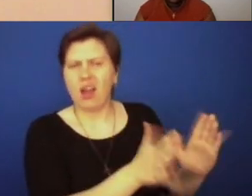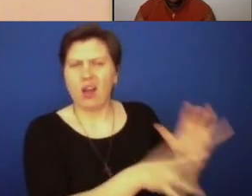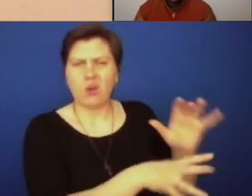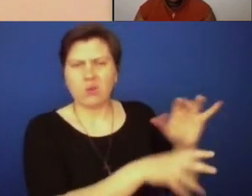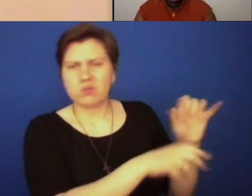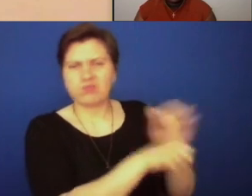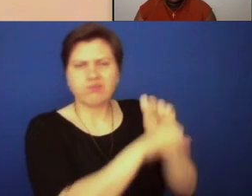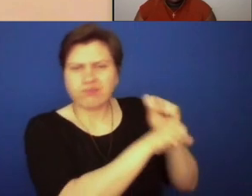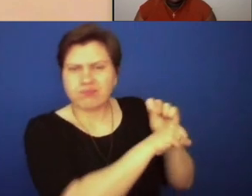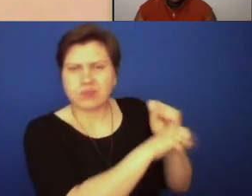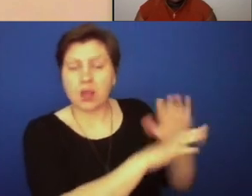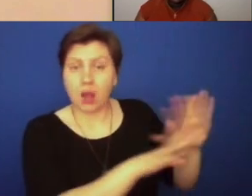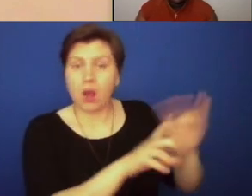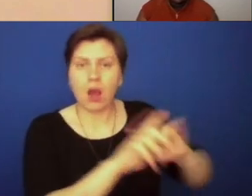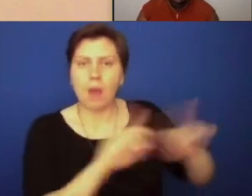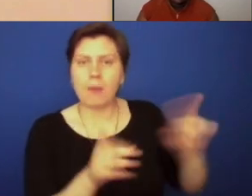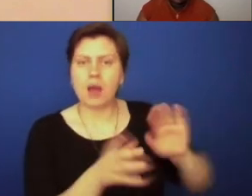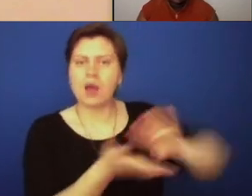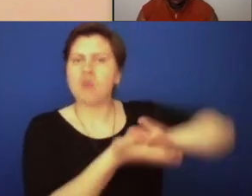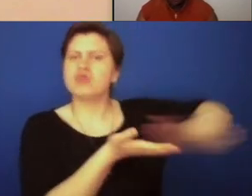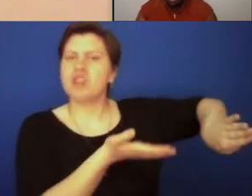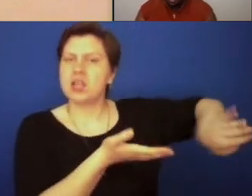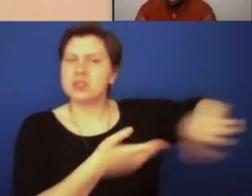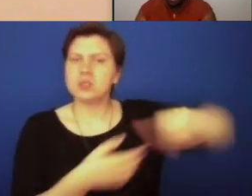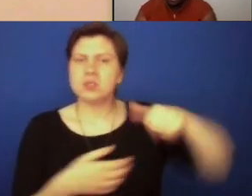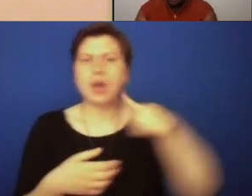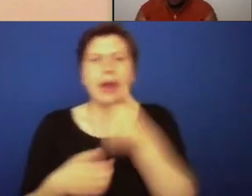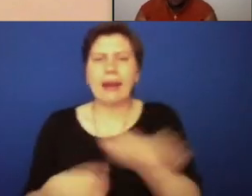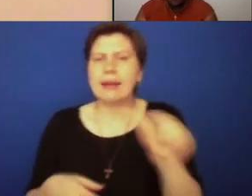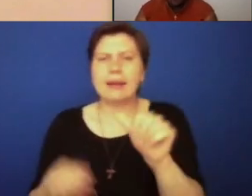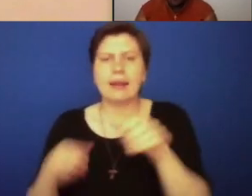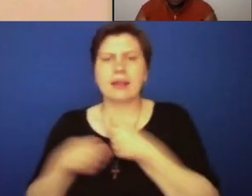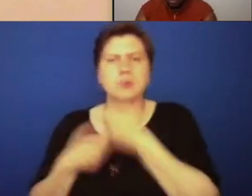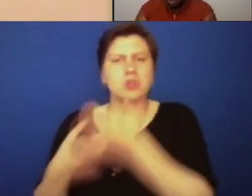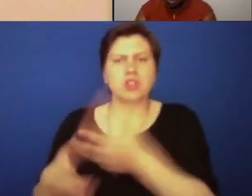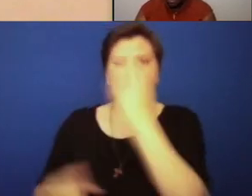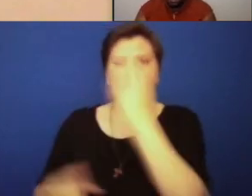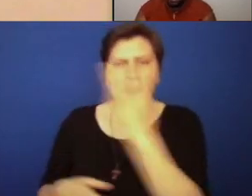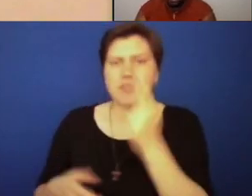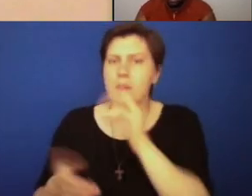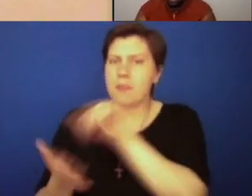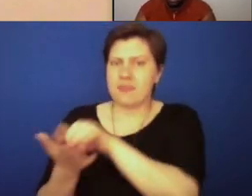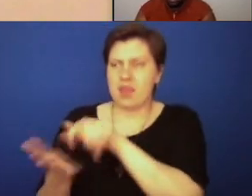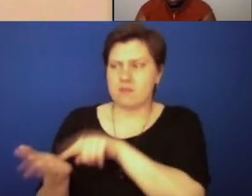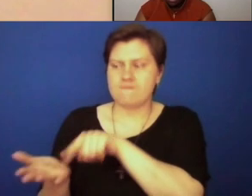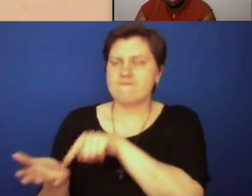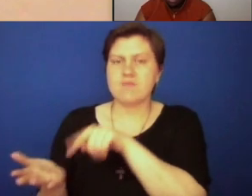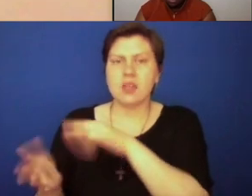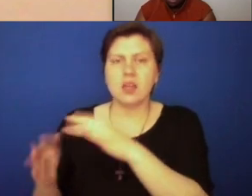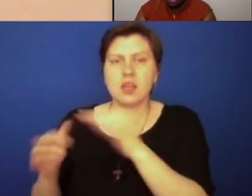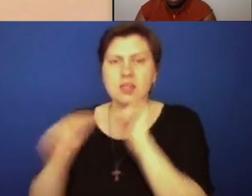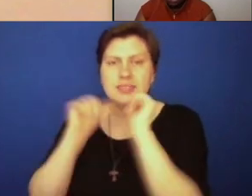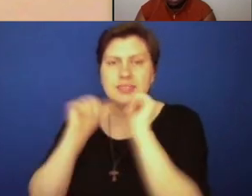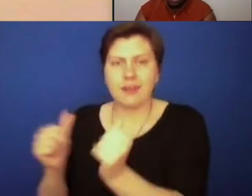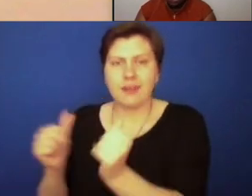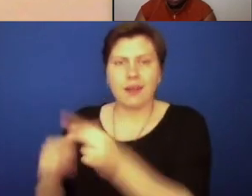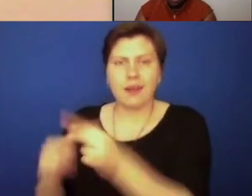holding people in slavery, but also the legitimacy of any articulation and expression of Catholicism that denied Black humanity,